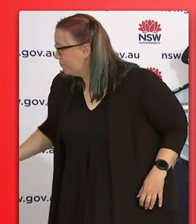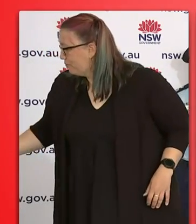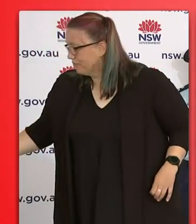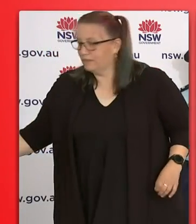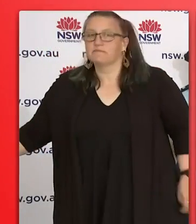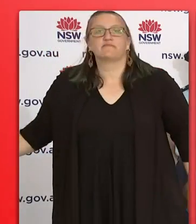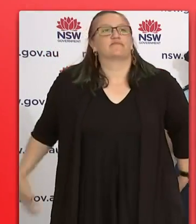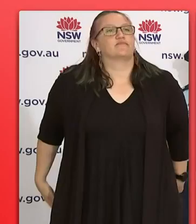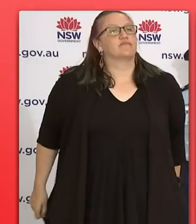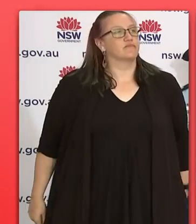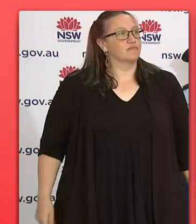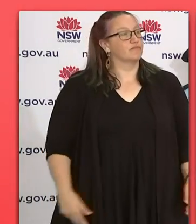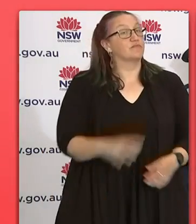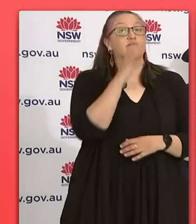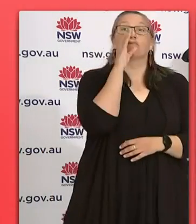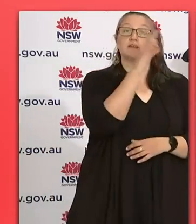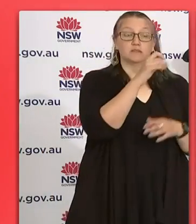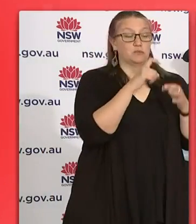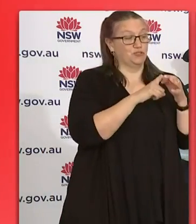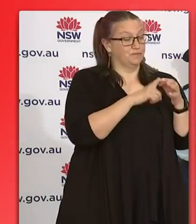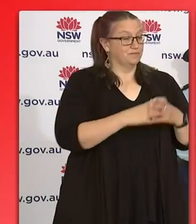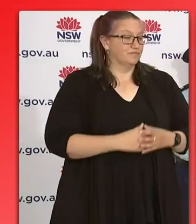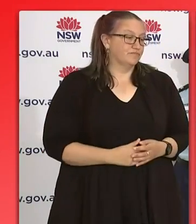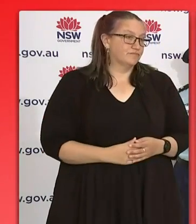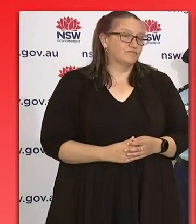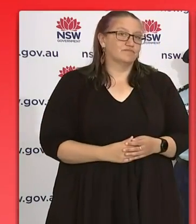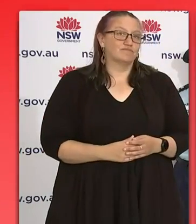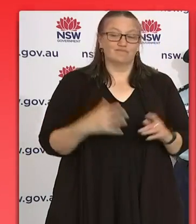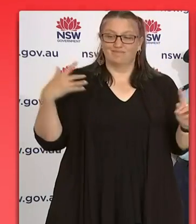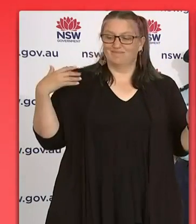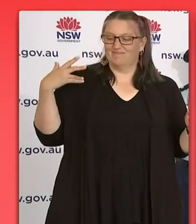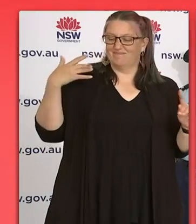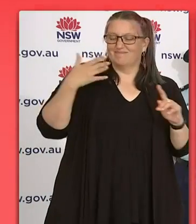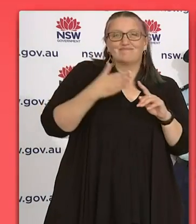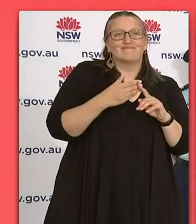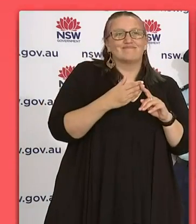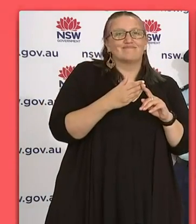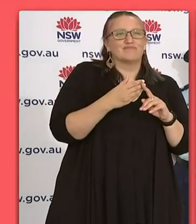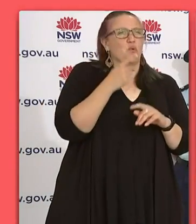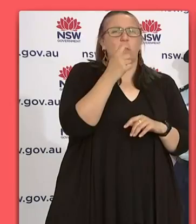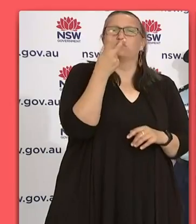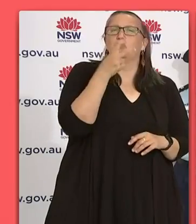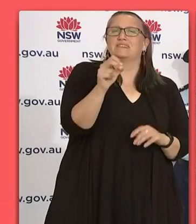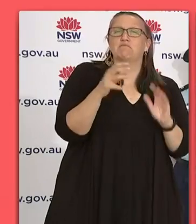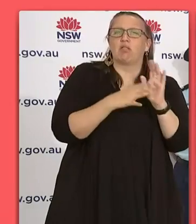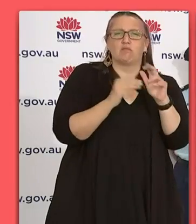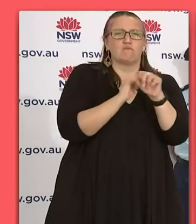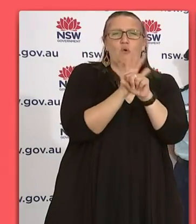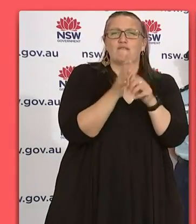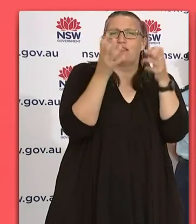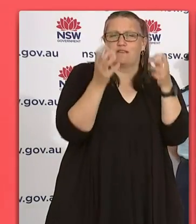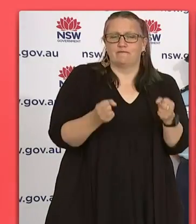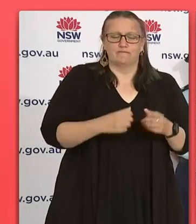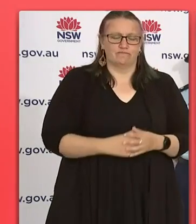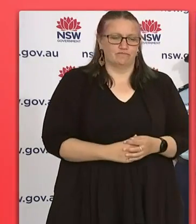of the Indigenous community good enough this far into the pandemic? I'm sorry Lucy, say that again. The vaccination rates of the Indigenous community in this